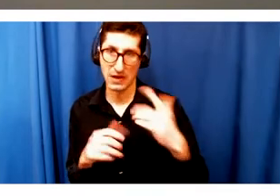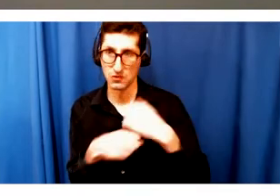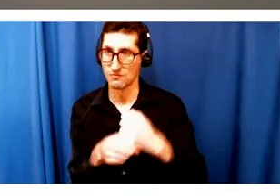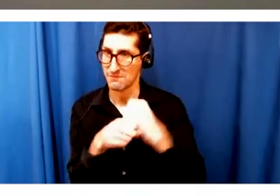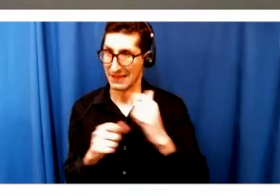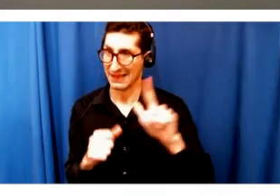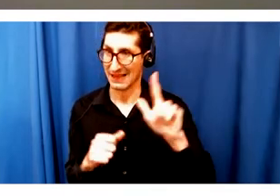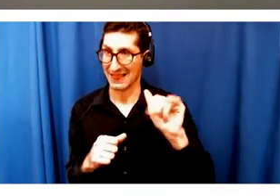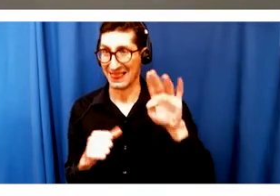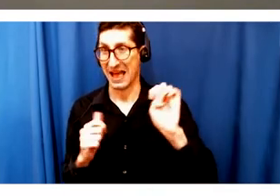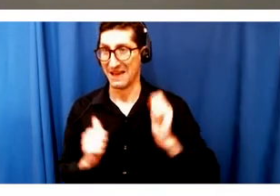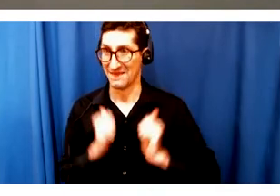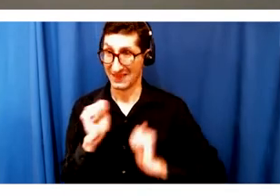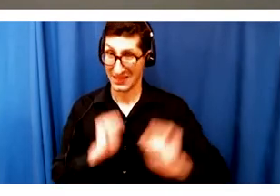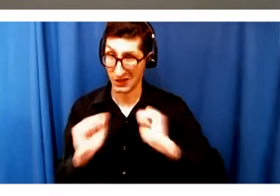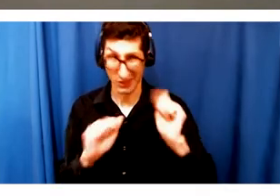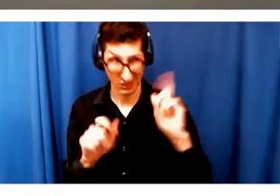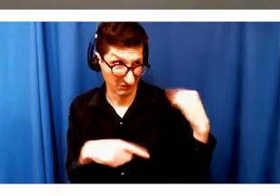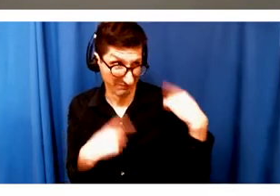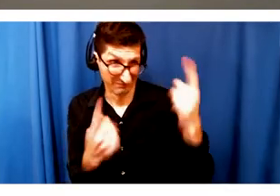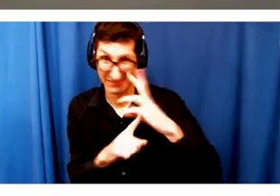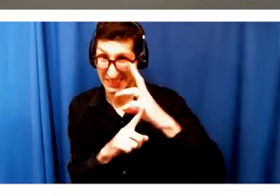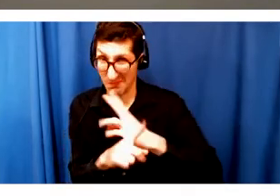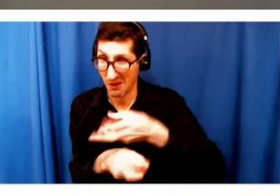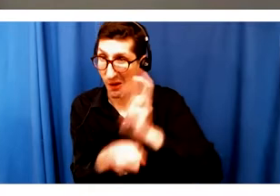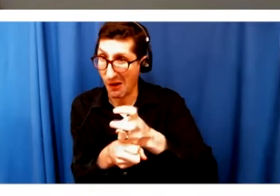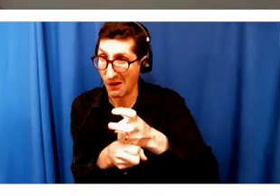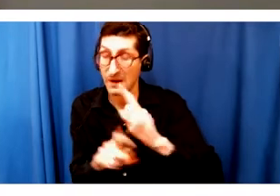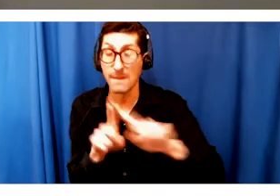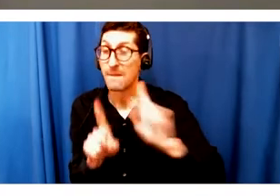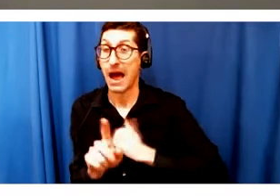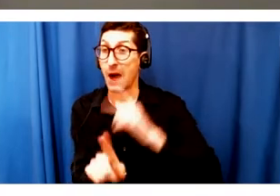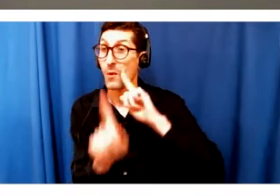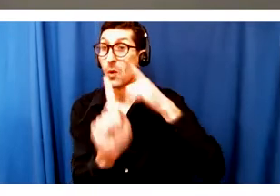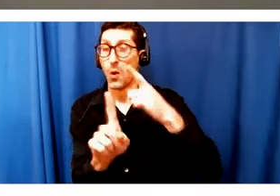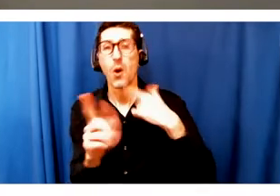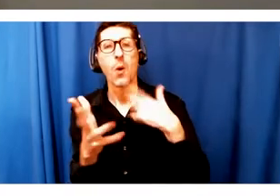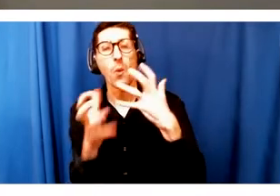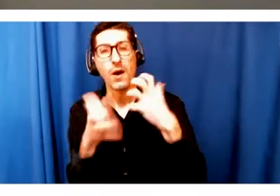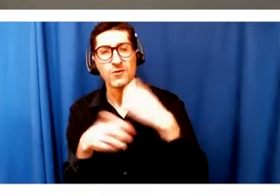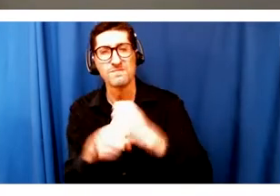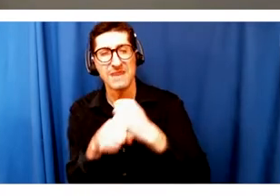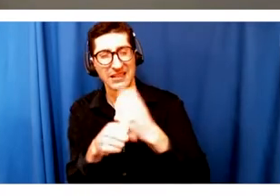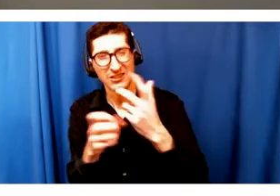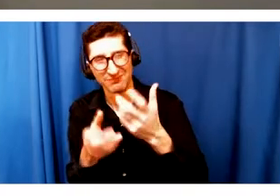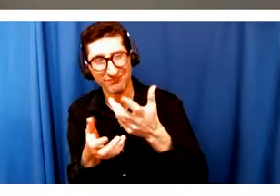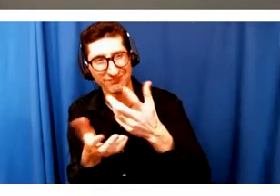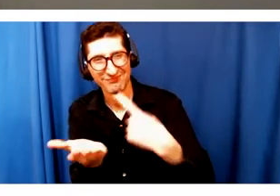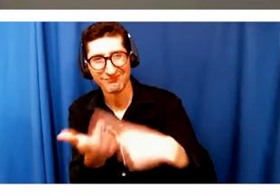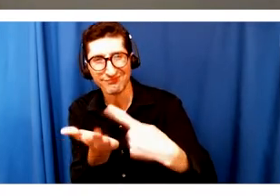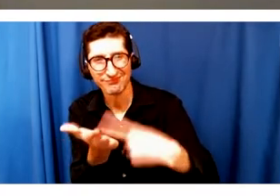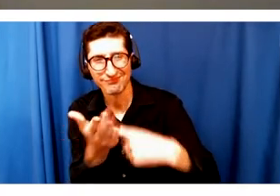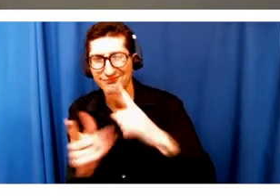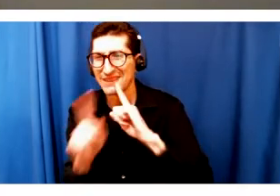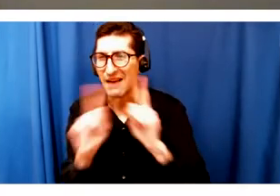difficult. But the crux of our mission is creating conversations. And so, even though we aren't able to do that live